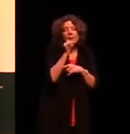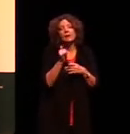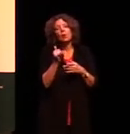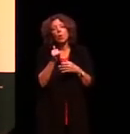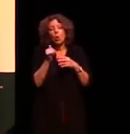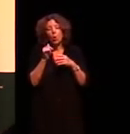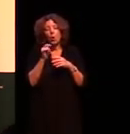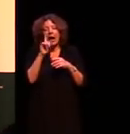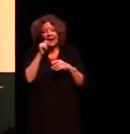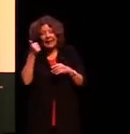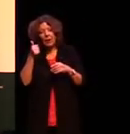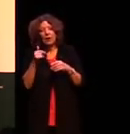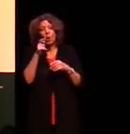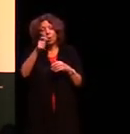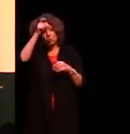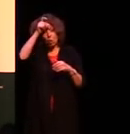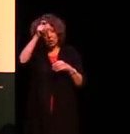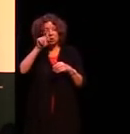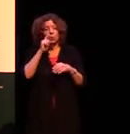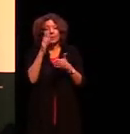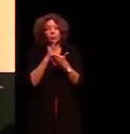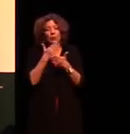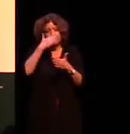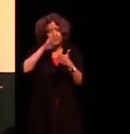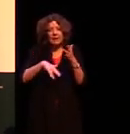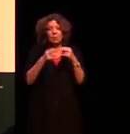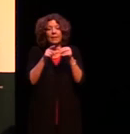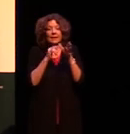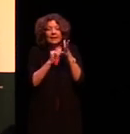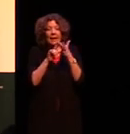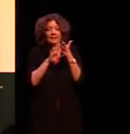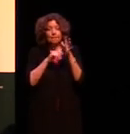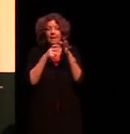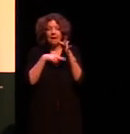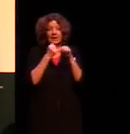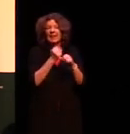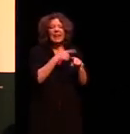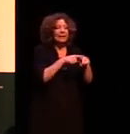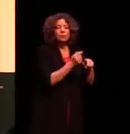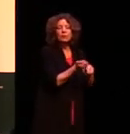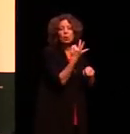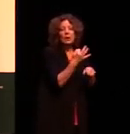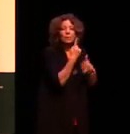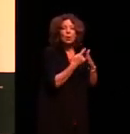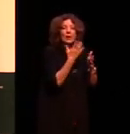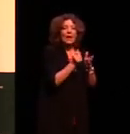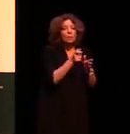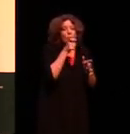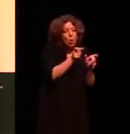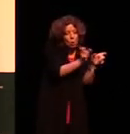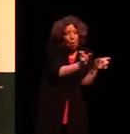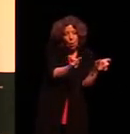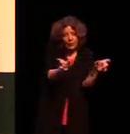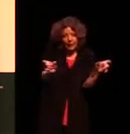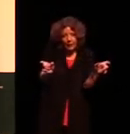or Turkish you'll be familiar with case marking English doesn't really have a lot of case marking we tend to use word order to do this job